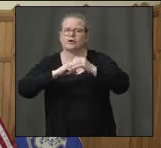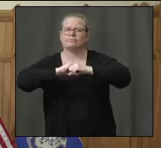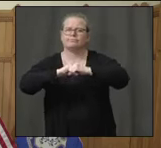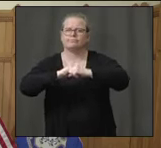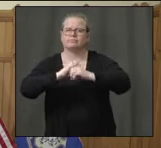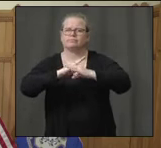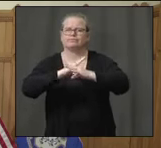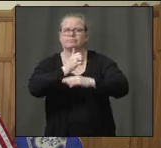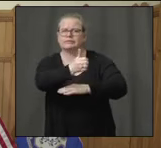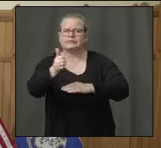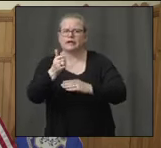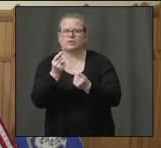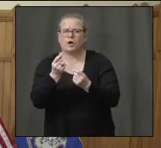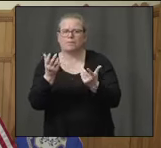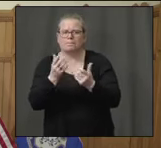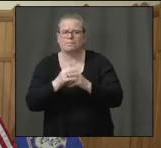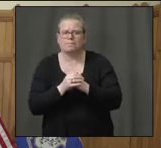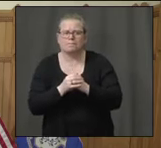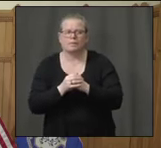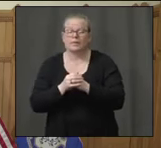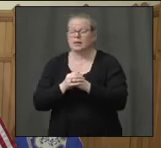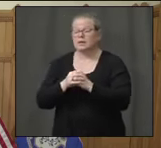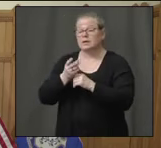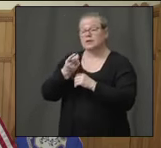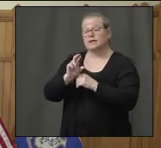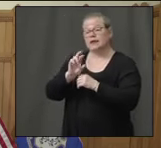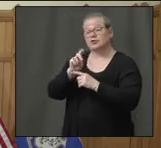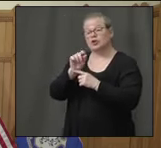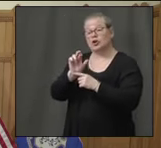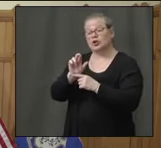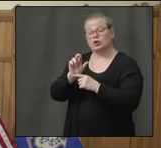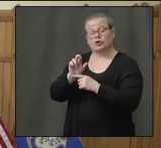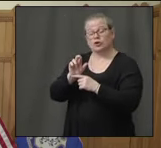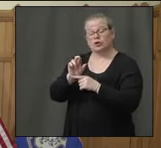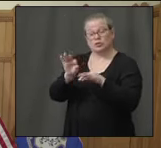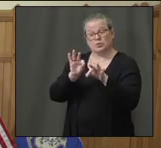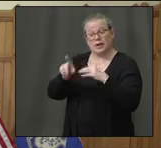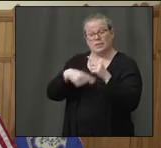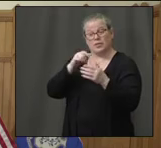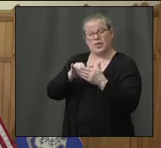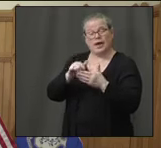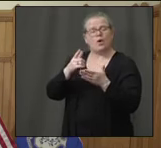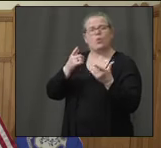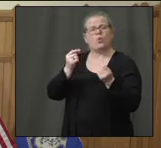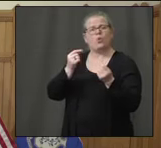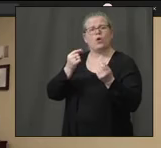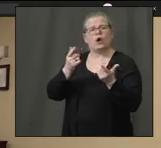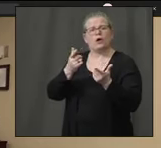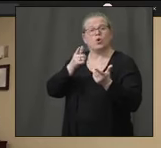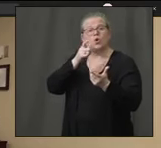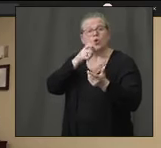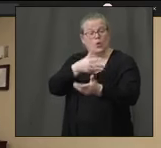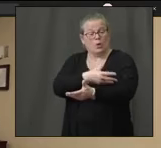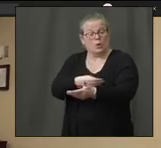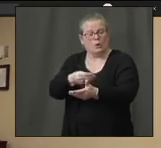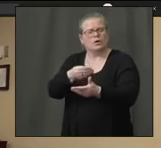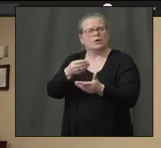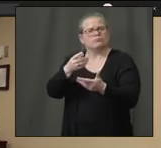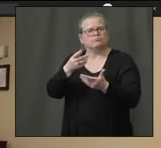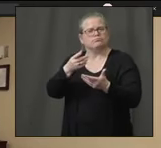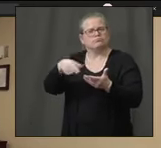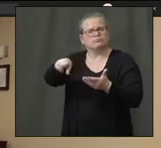Dr. Cardin, want to speak to that, the protocol for antibody blood testing? Sure. So, it doesn't require